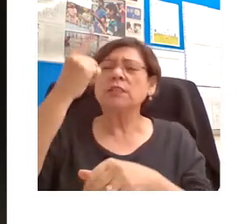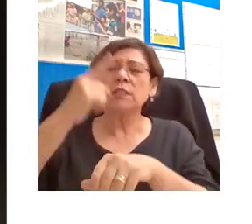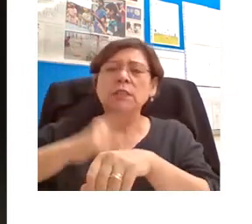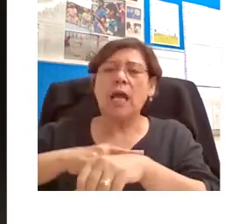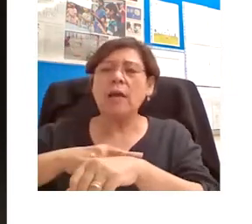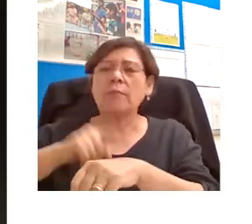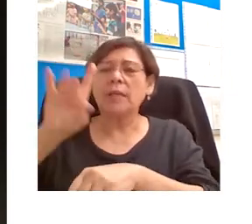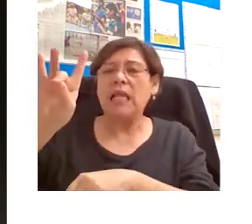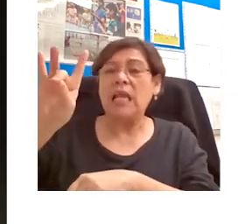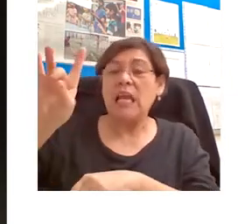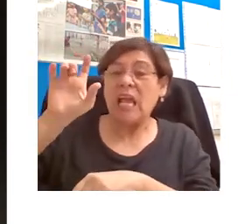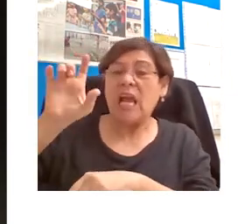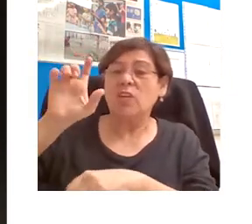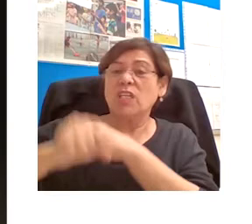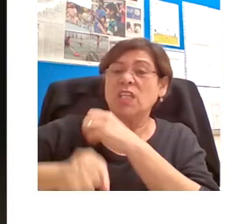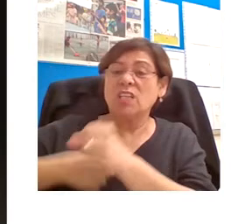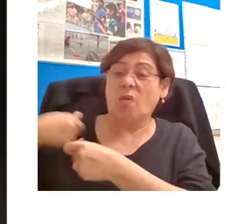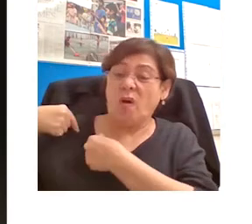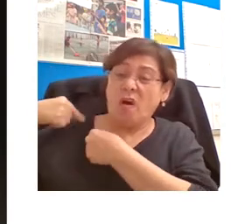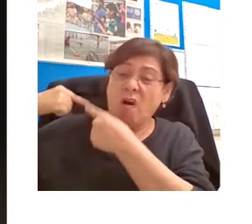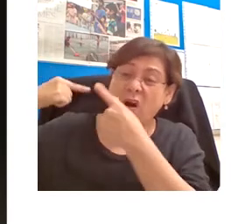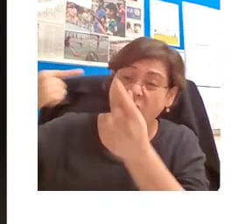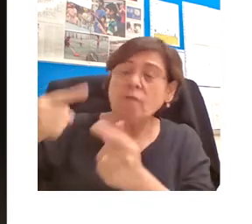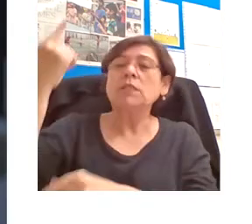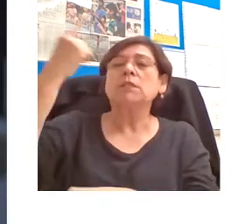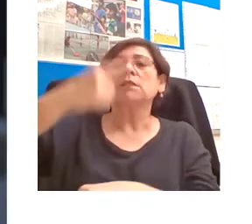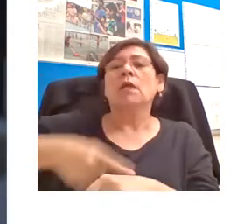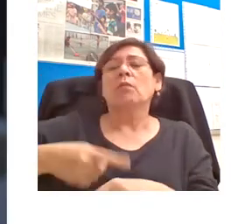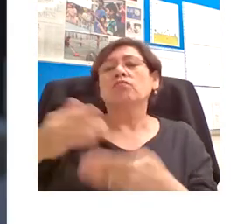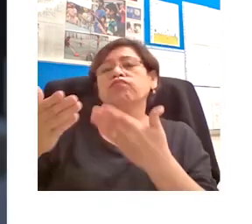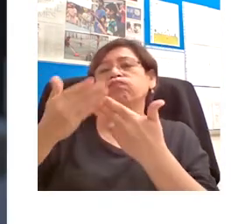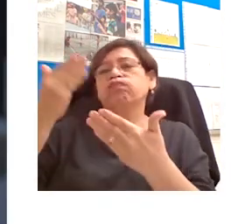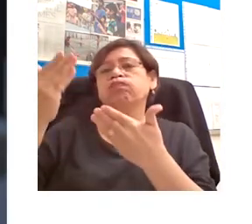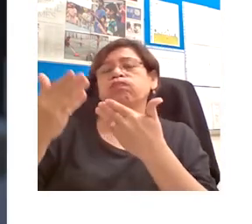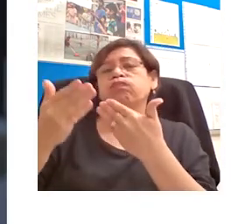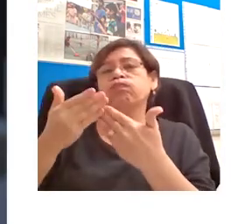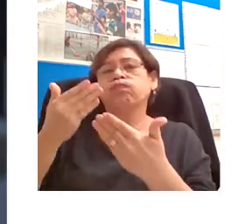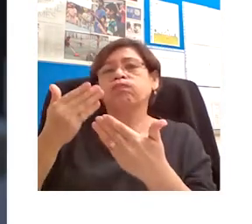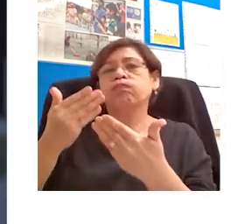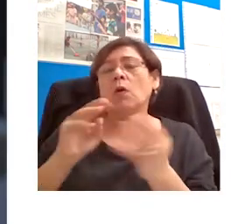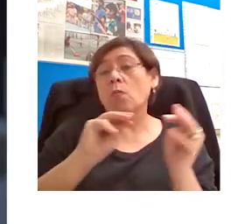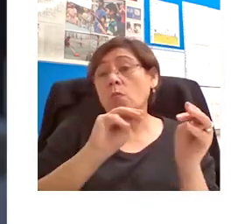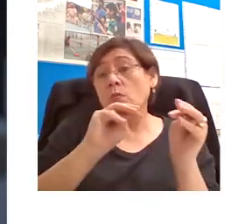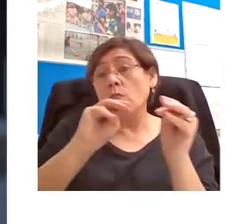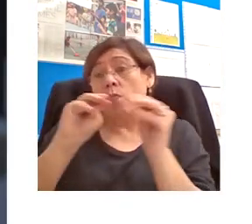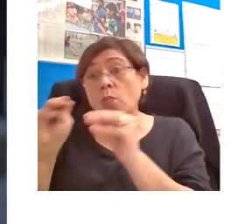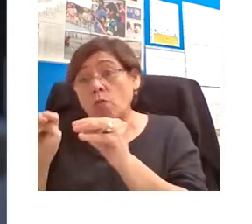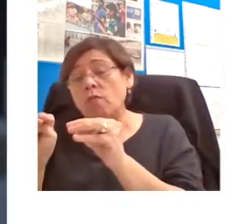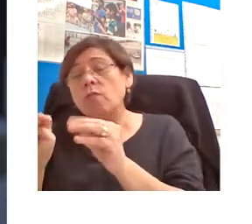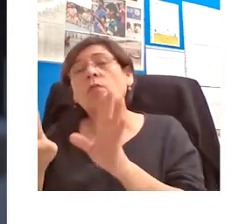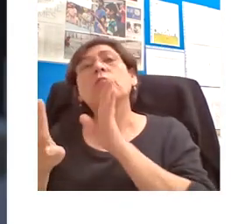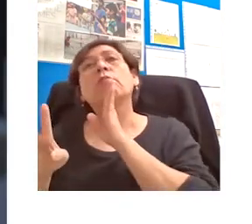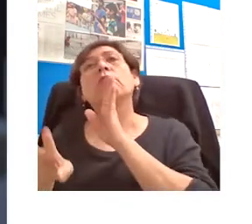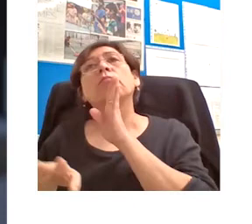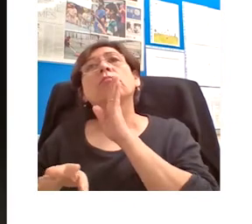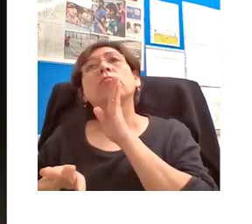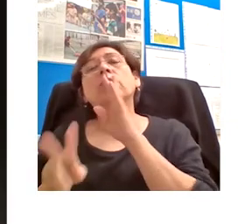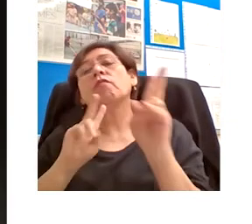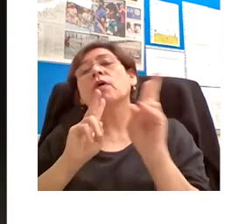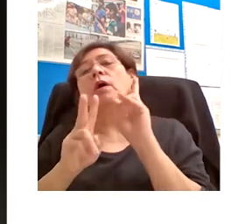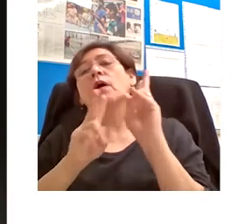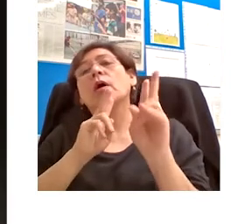years. But as a means of shifting the focus of education from words alone to words and things,